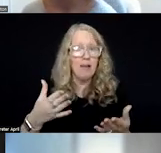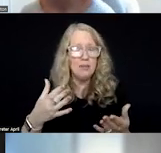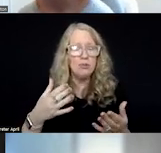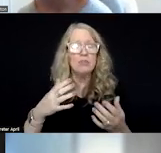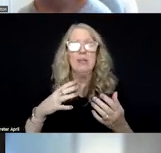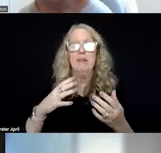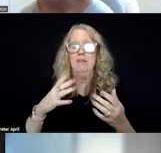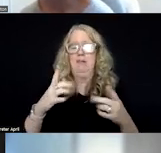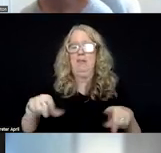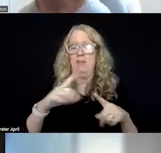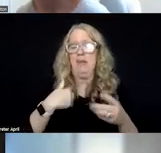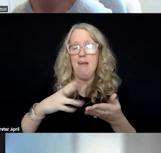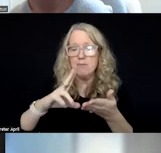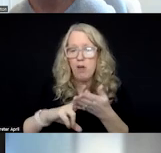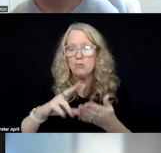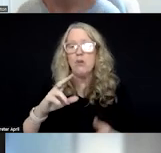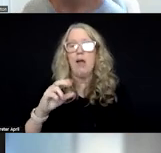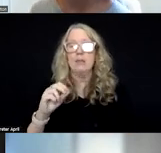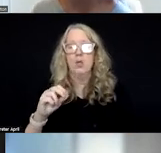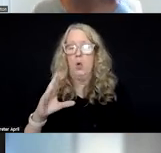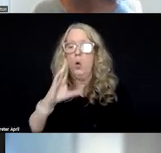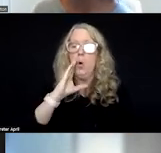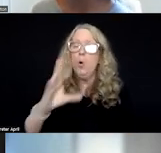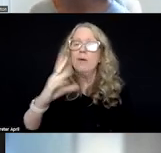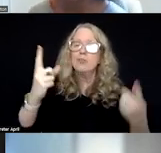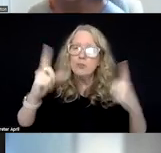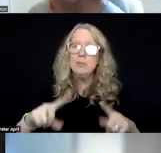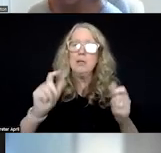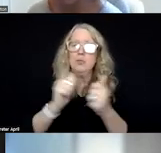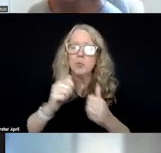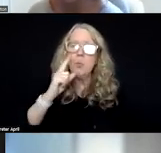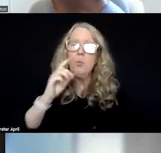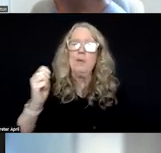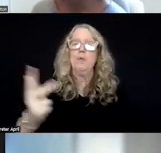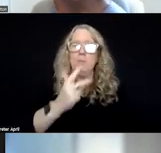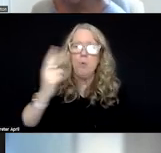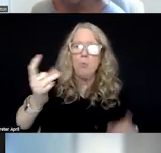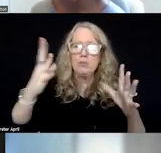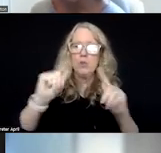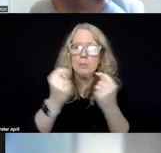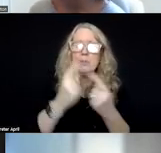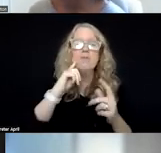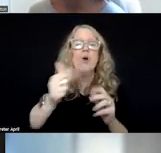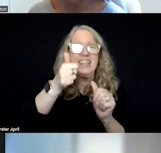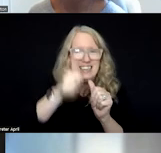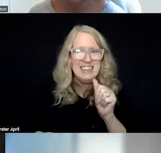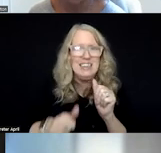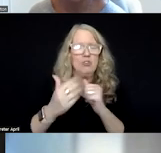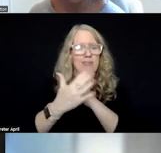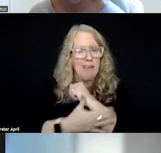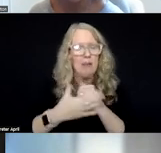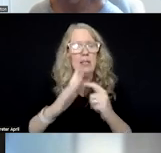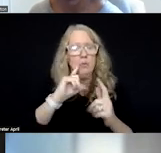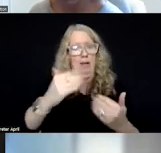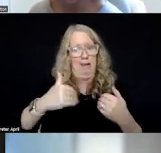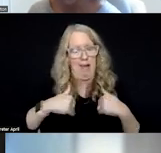contracts or memorandums of agreements with mobile crisis teams in each county. So they do have that